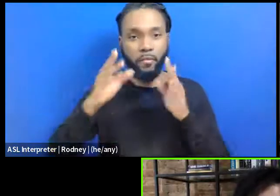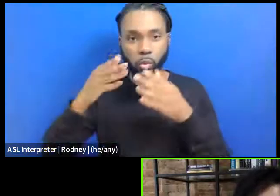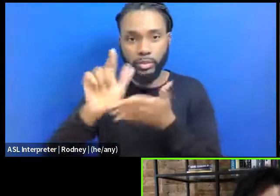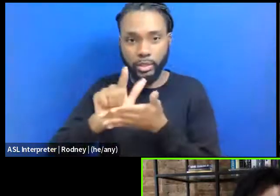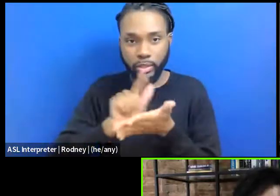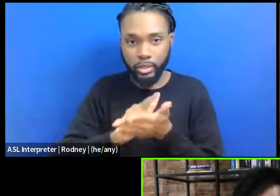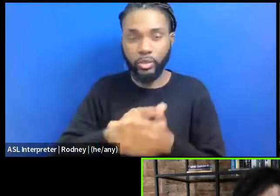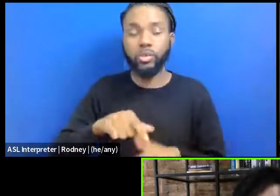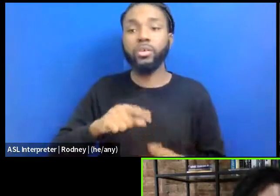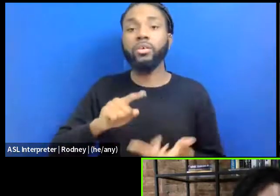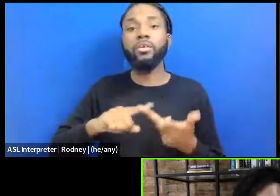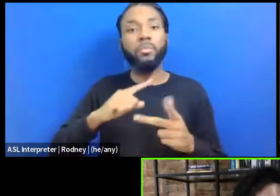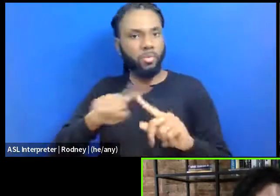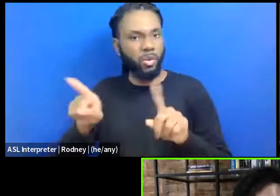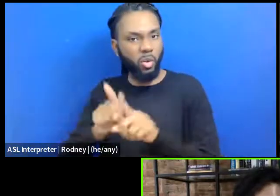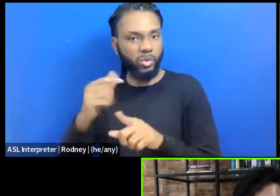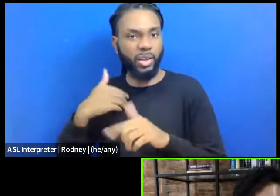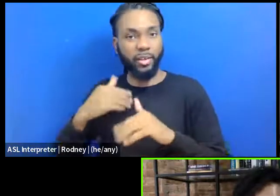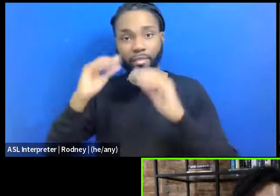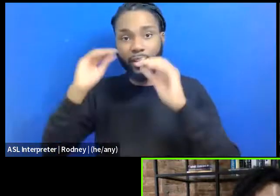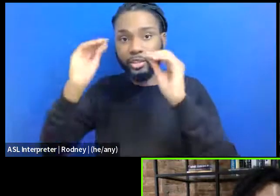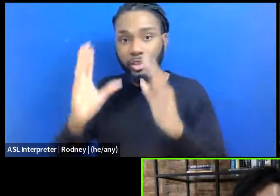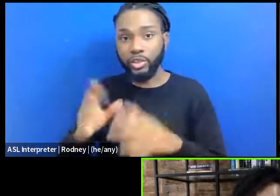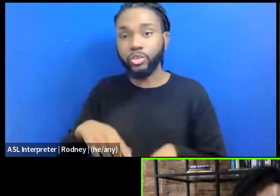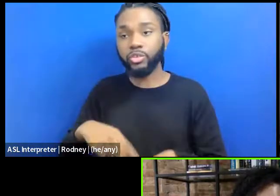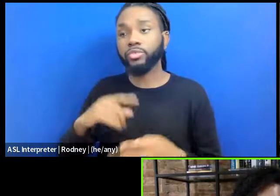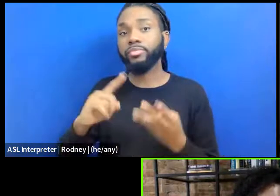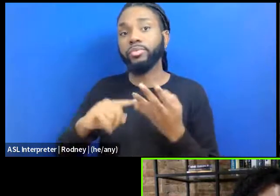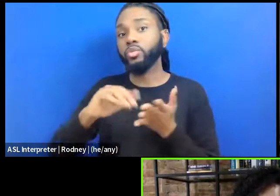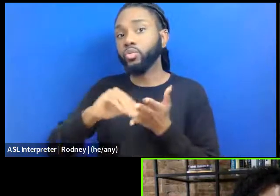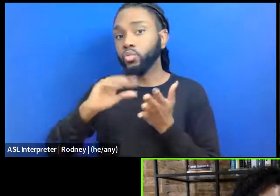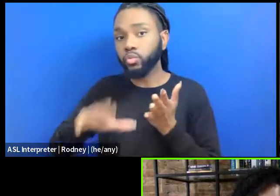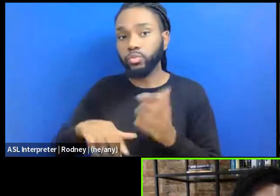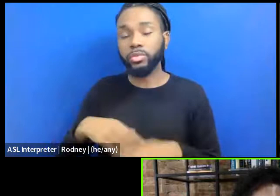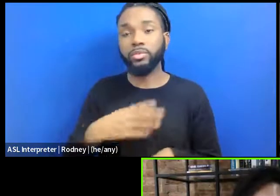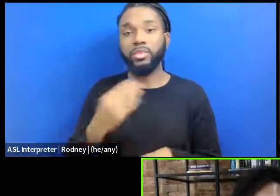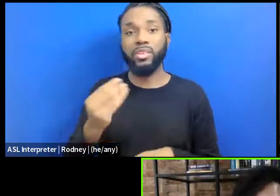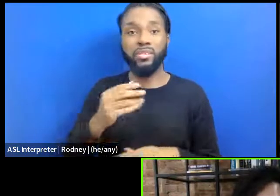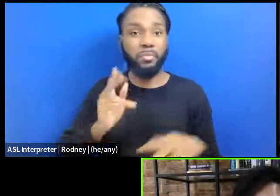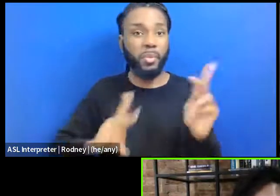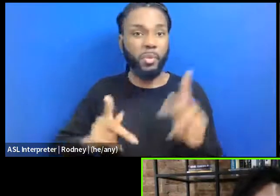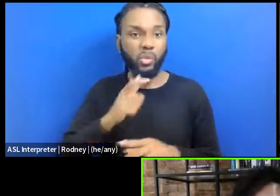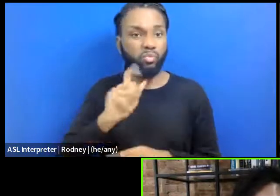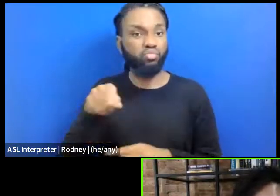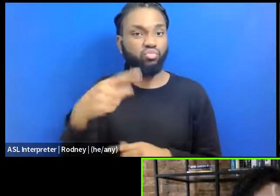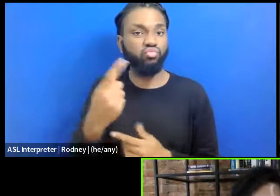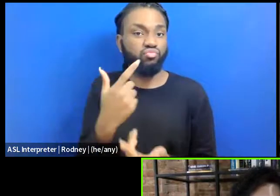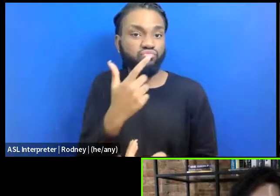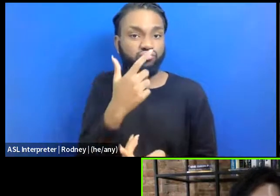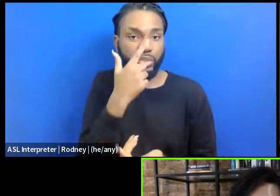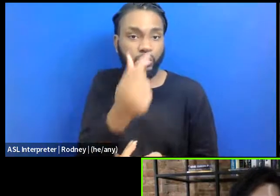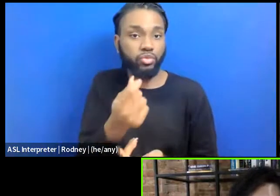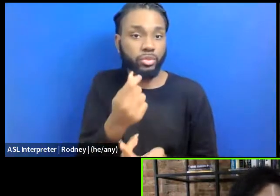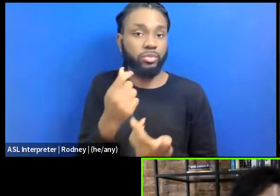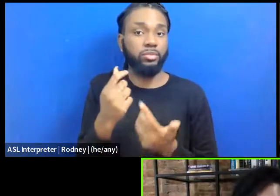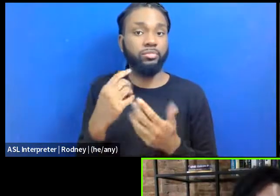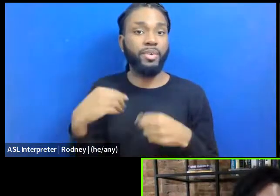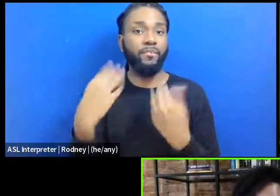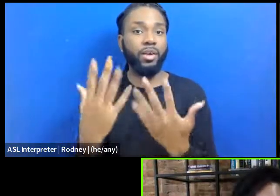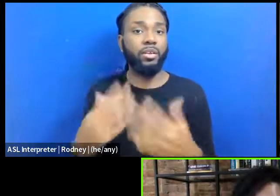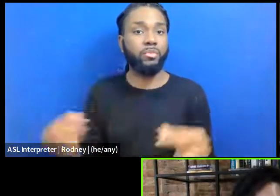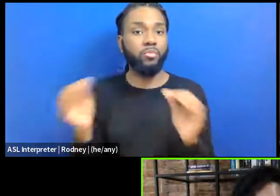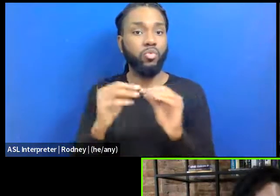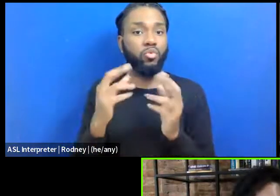also have educators and students and people who are just interested in providing more